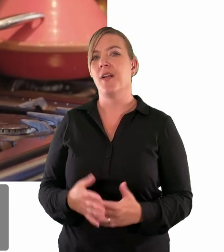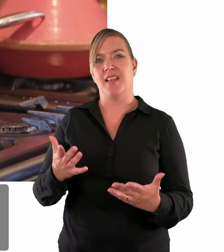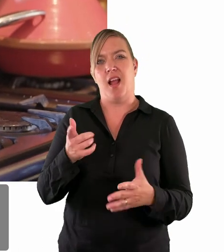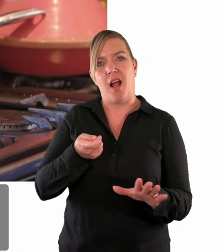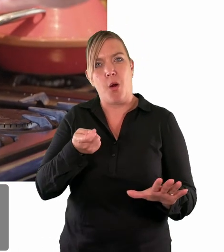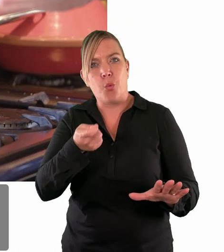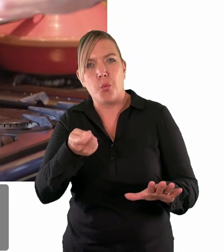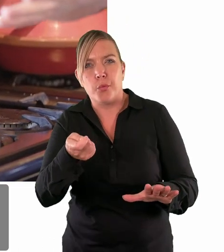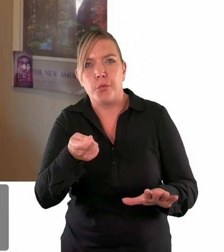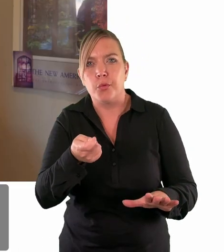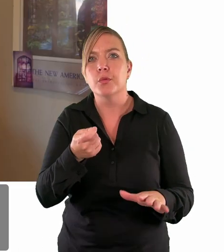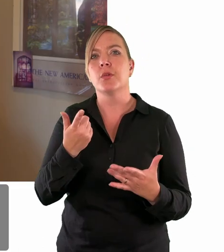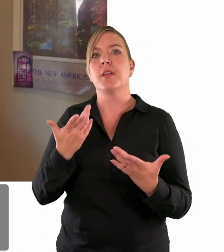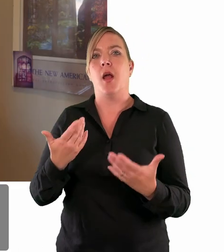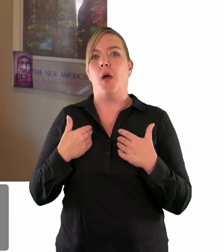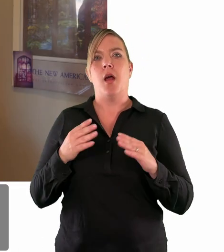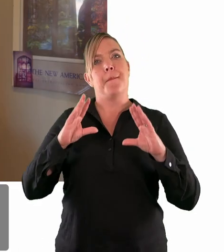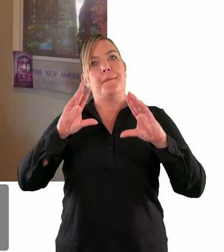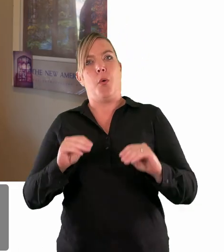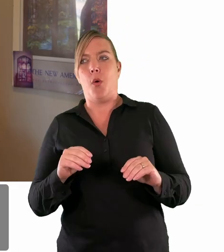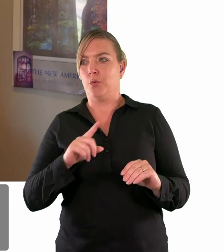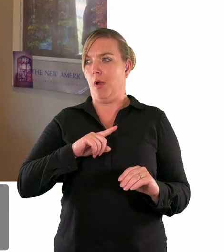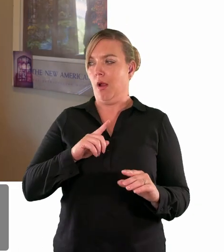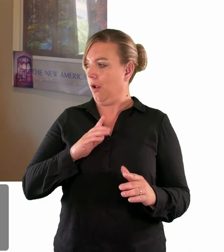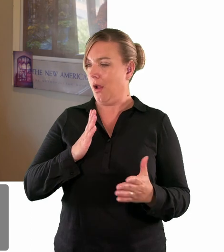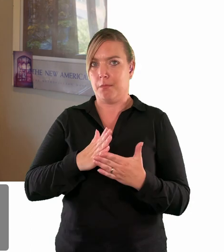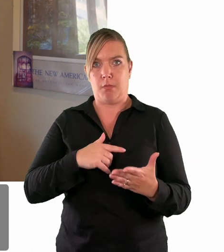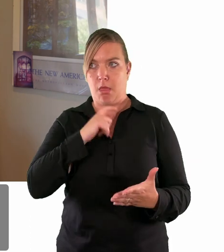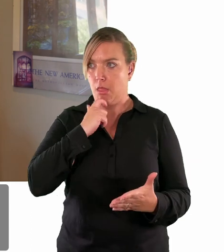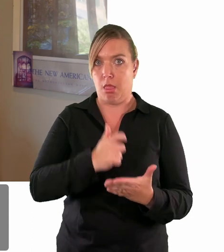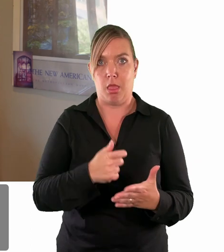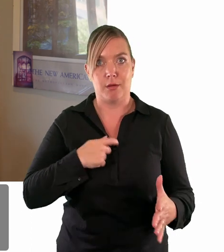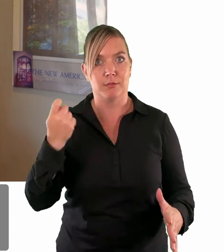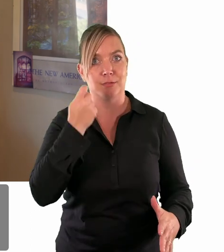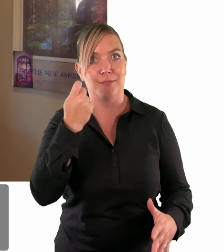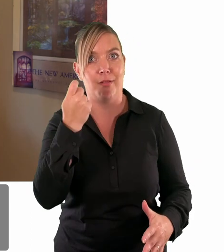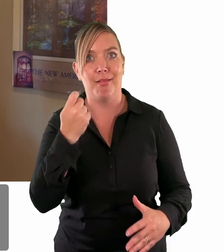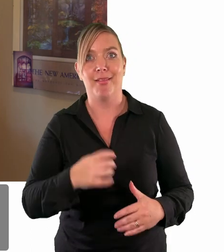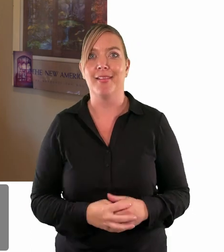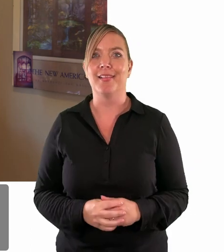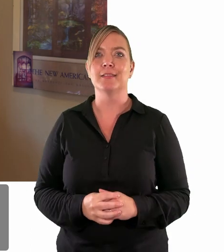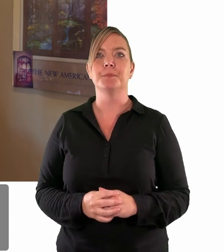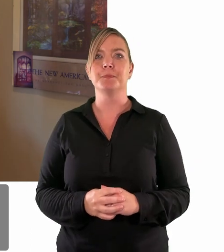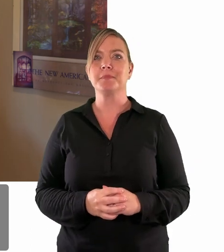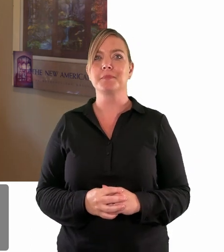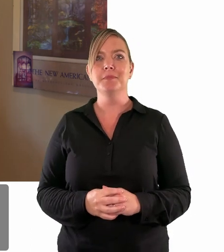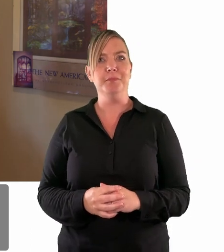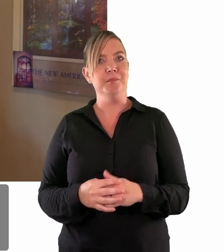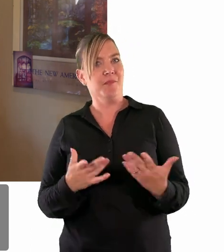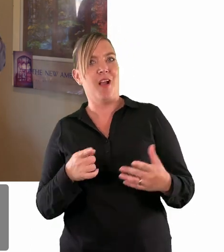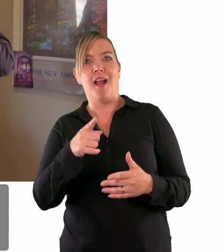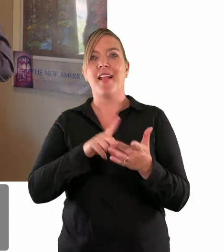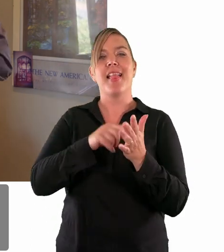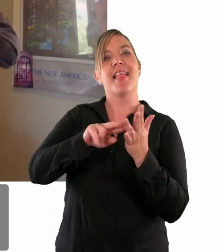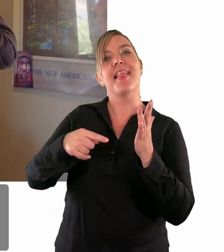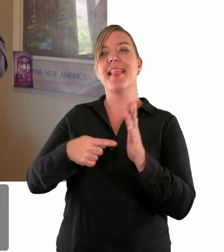uh just pause for a brief moment of oh my gosh that worked um that's a very good start to the season of lent isn't it